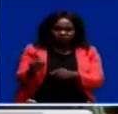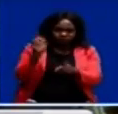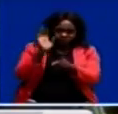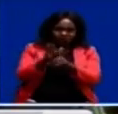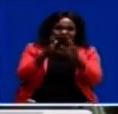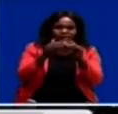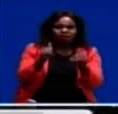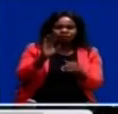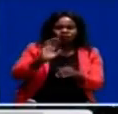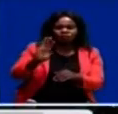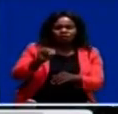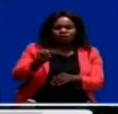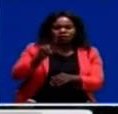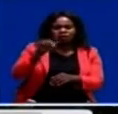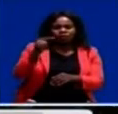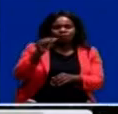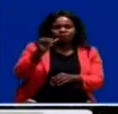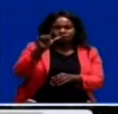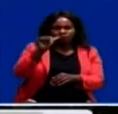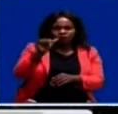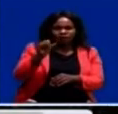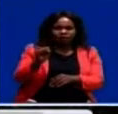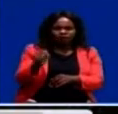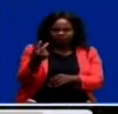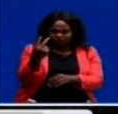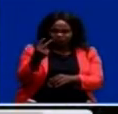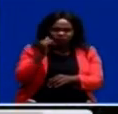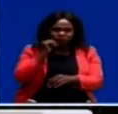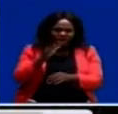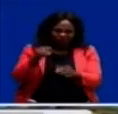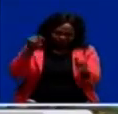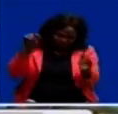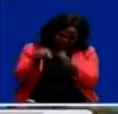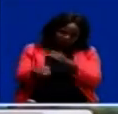Mugalas. Two girls who were in this house were killed on the spot.